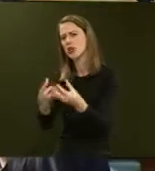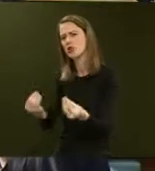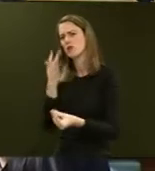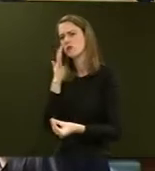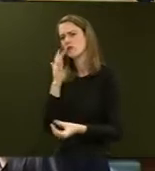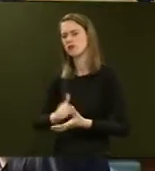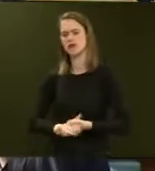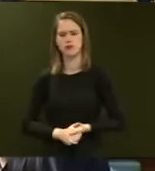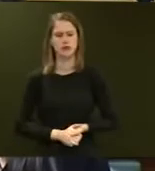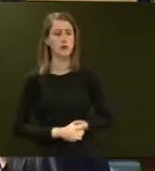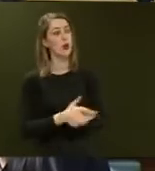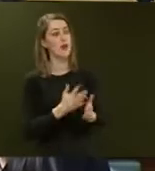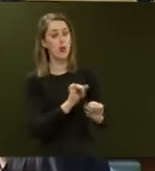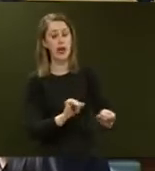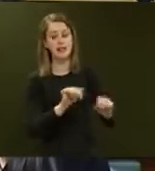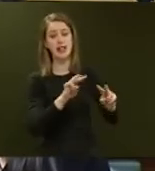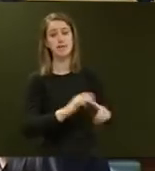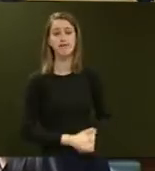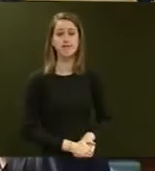Mr Speaker, the member will have to wait and see.